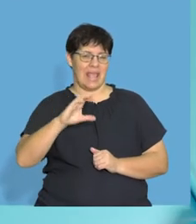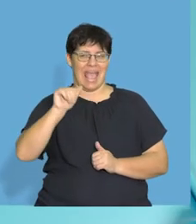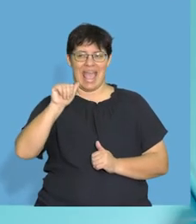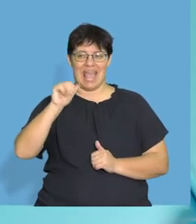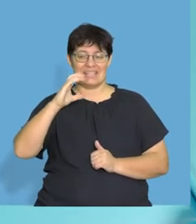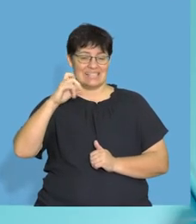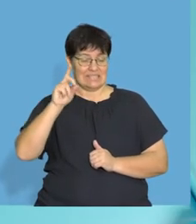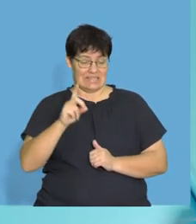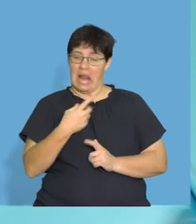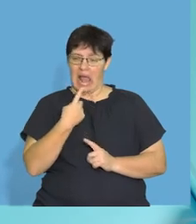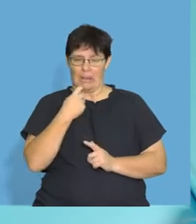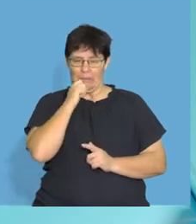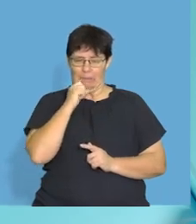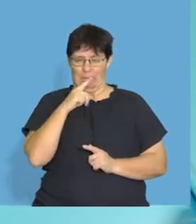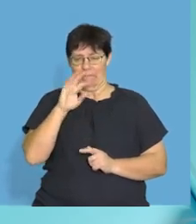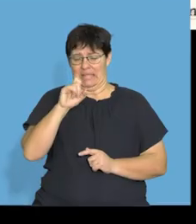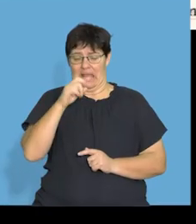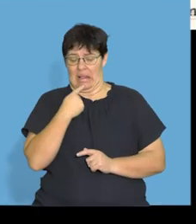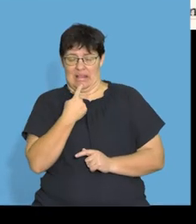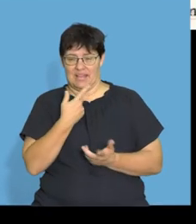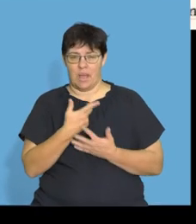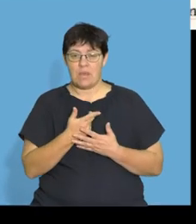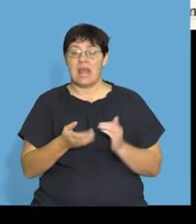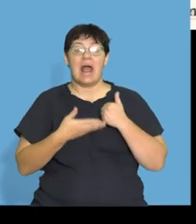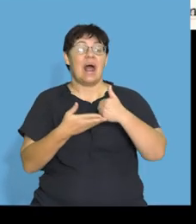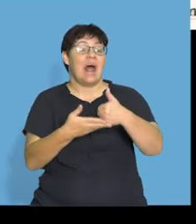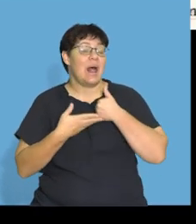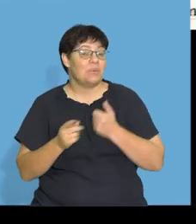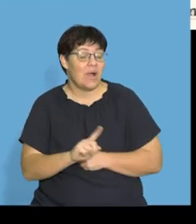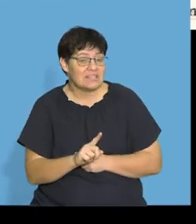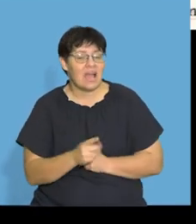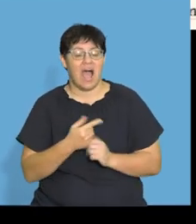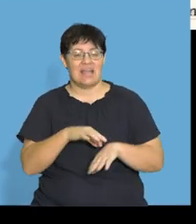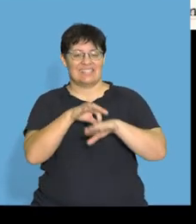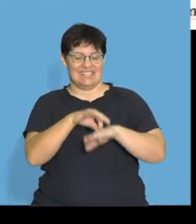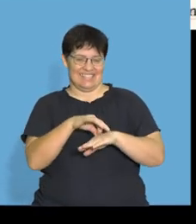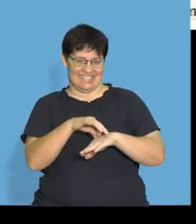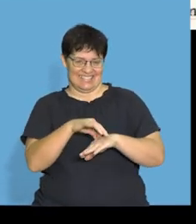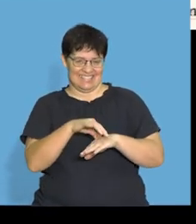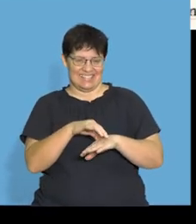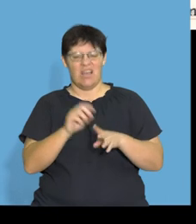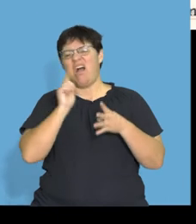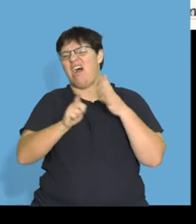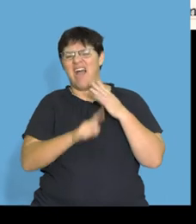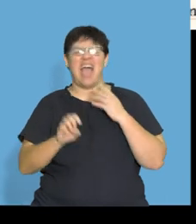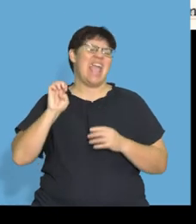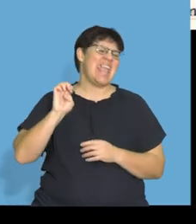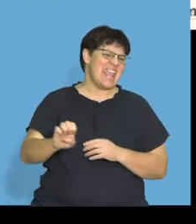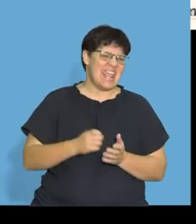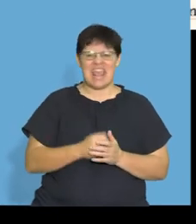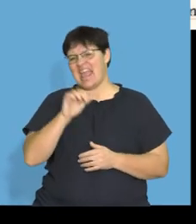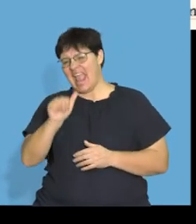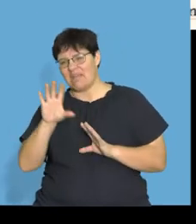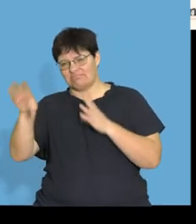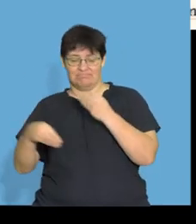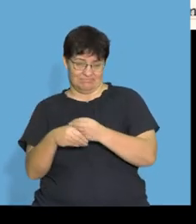vitamin C, can we look? It helps with your skin. So it goes along with all the vitamin E and the vitamin A. Guys,